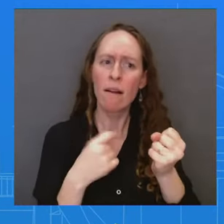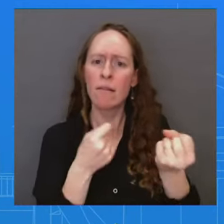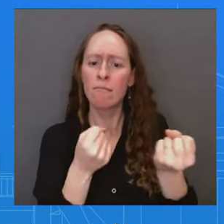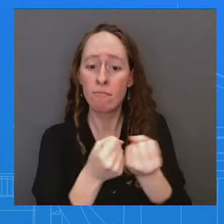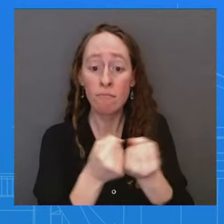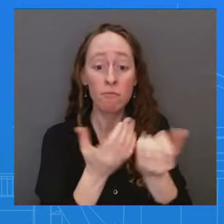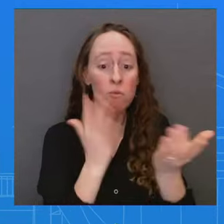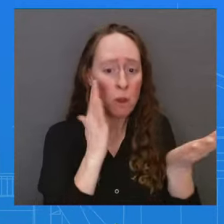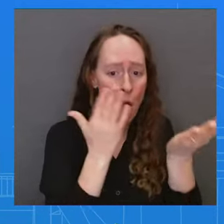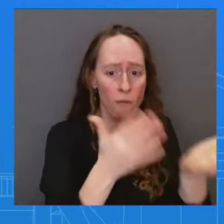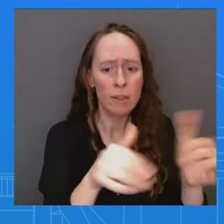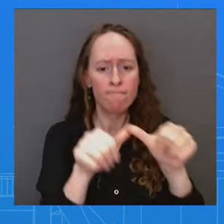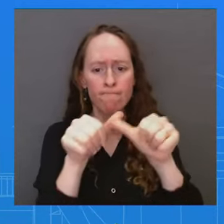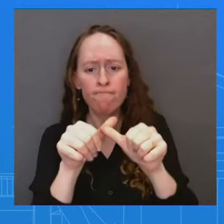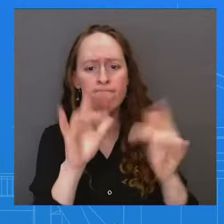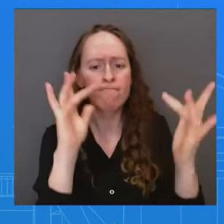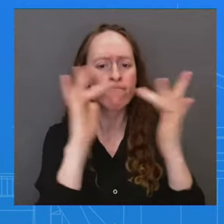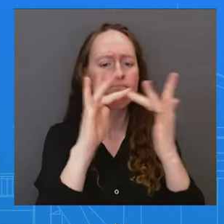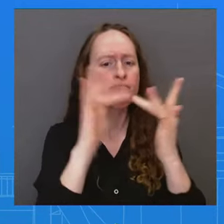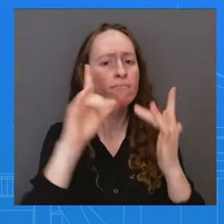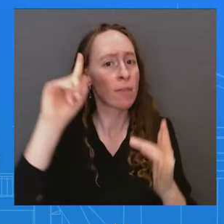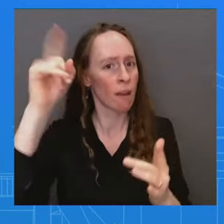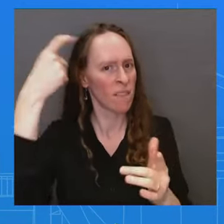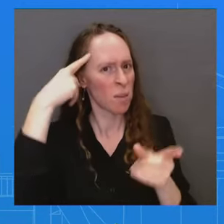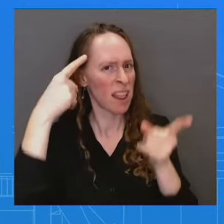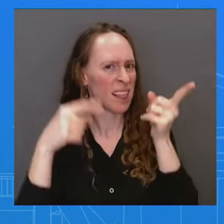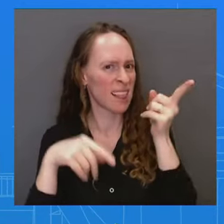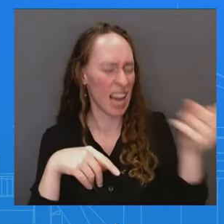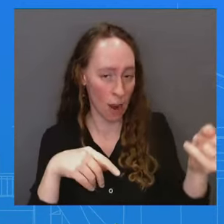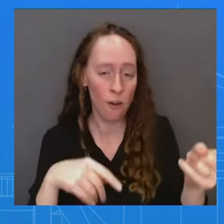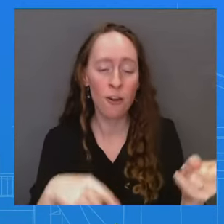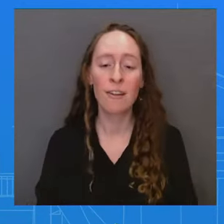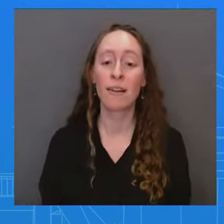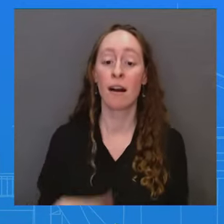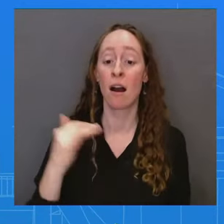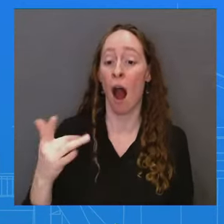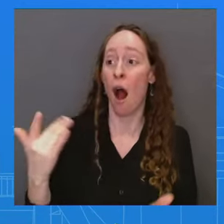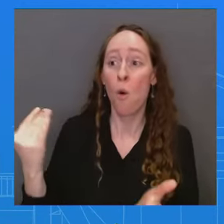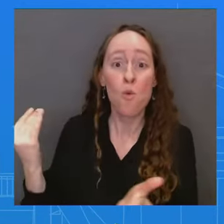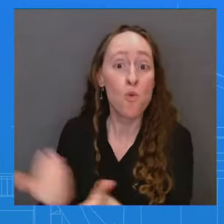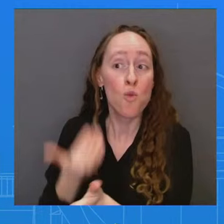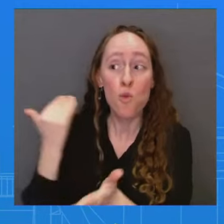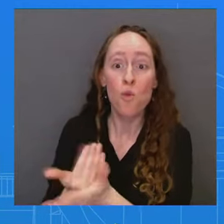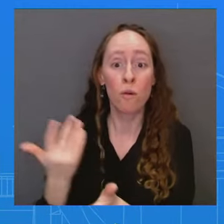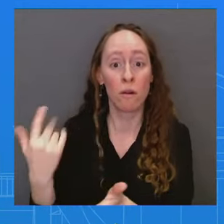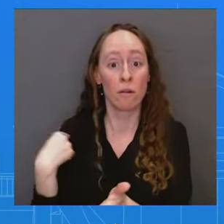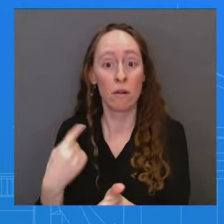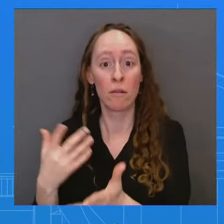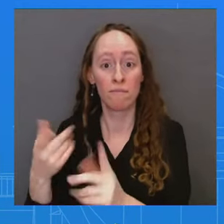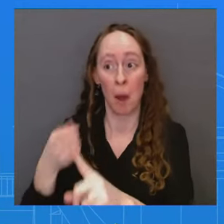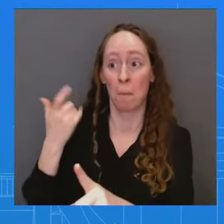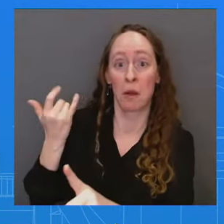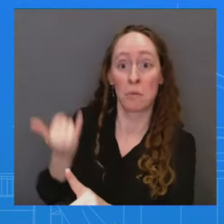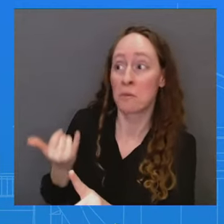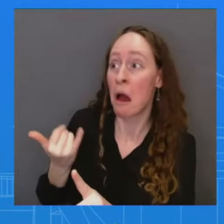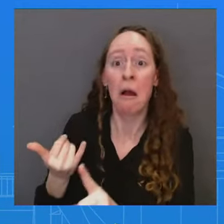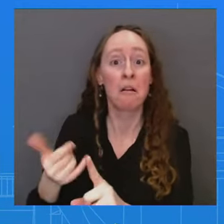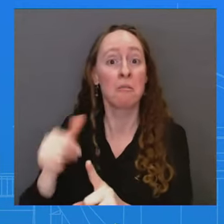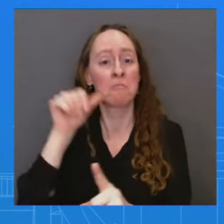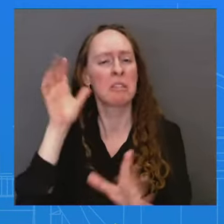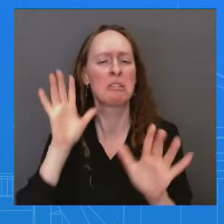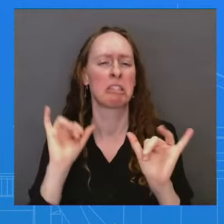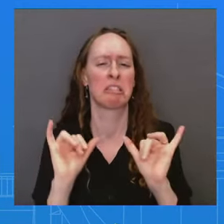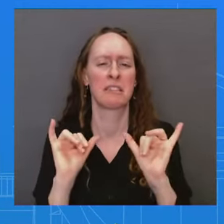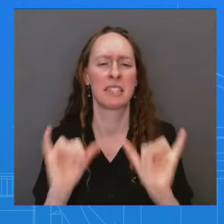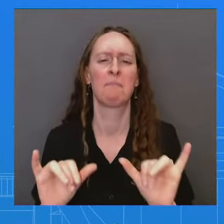to see what it is they need. But I I don't have any new updates to give you today from yesterday. The offer of support still stands. I'm not aware that they have asked